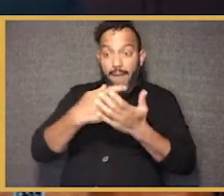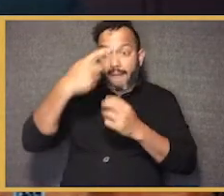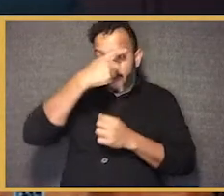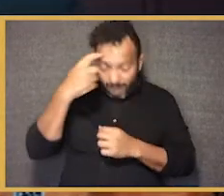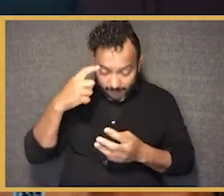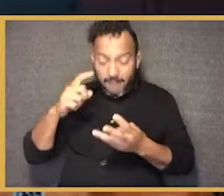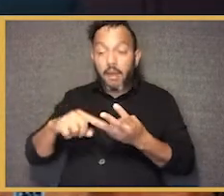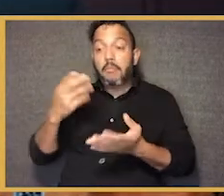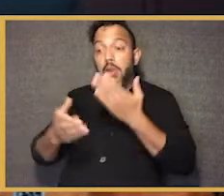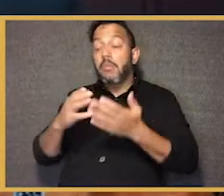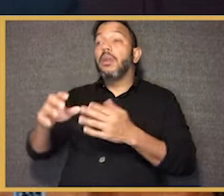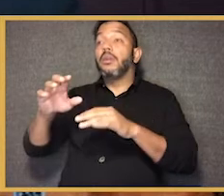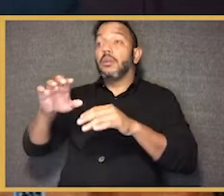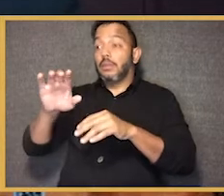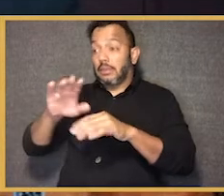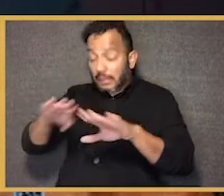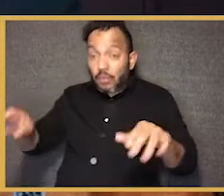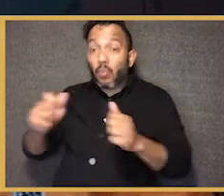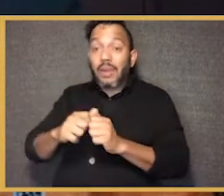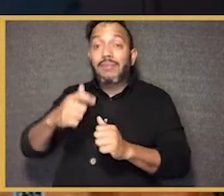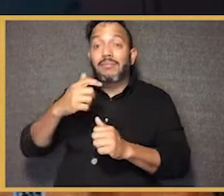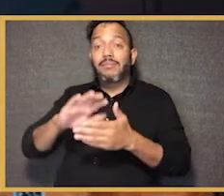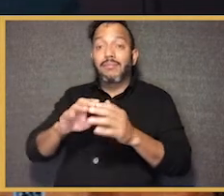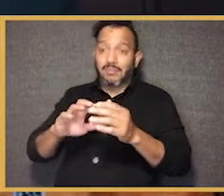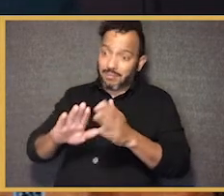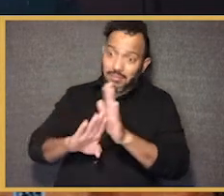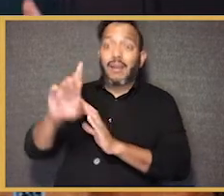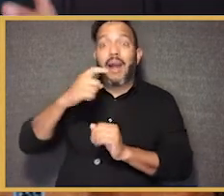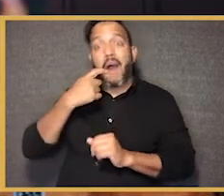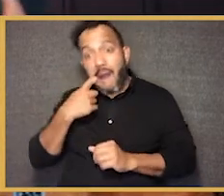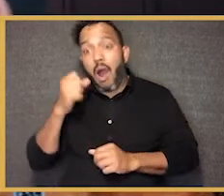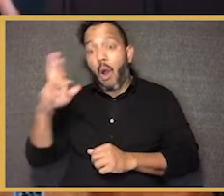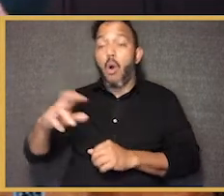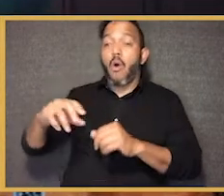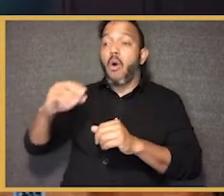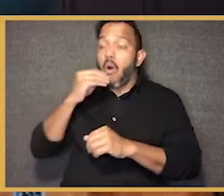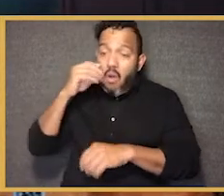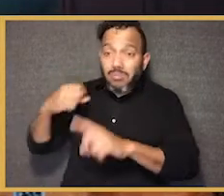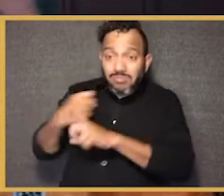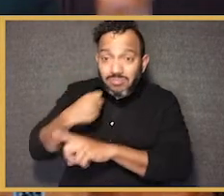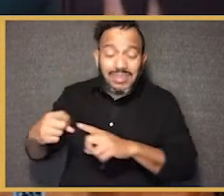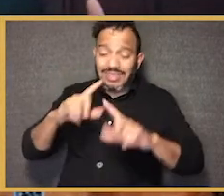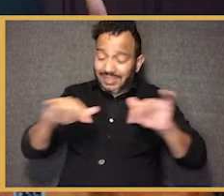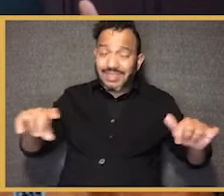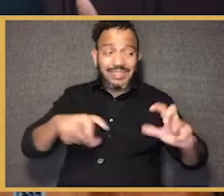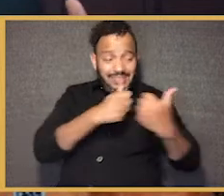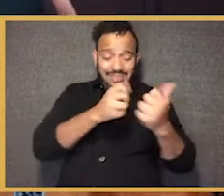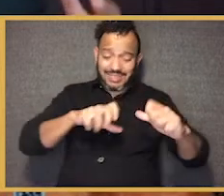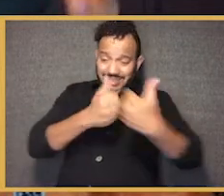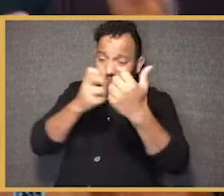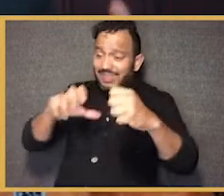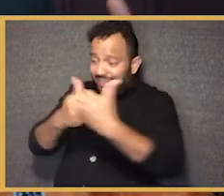Kids who are in homes where there's addiction or domestic violence or abuse and they're isolated. So we have all these